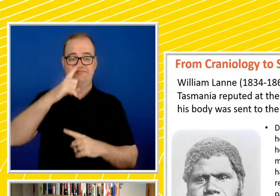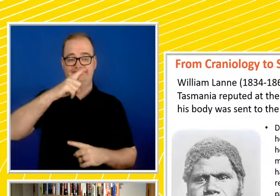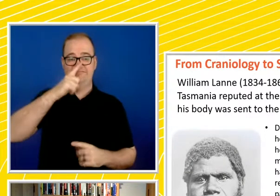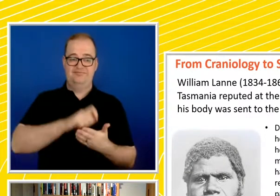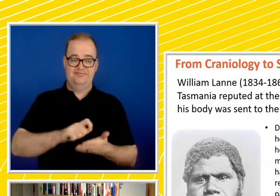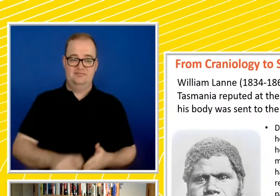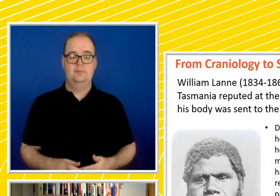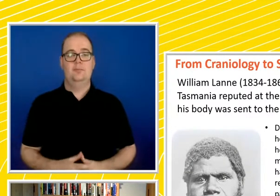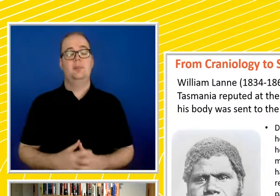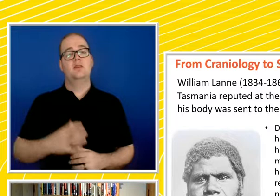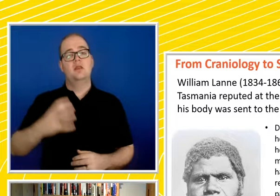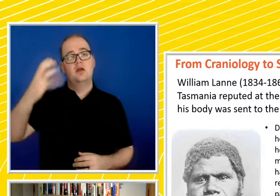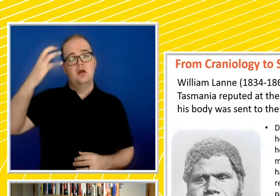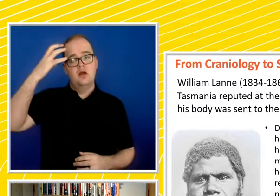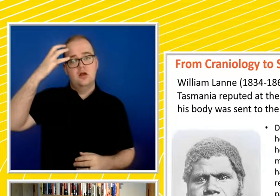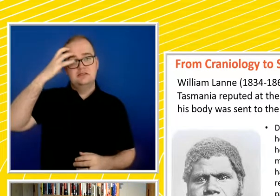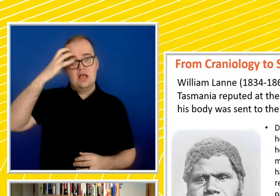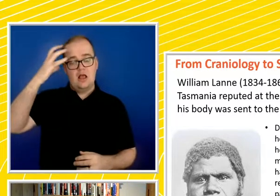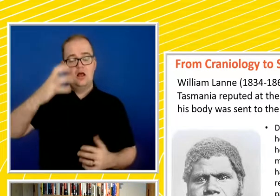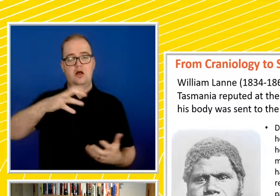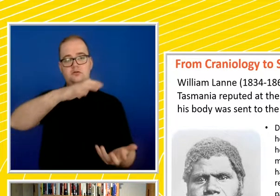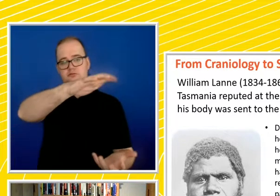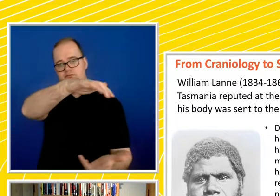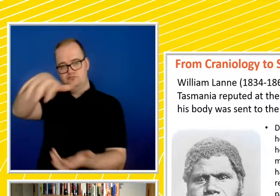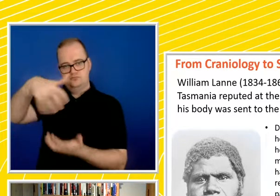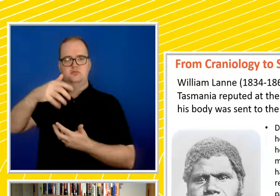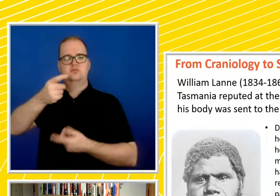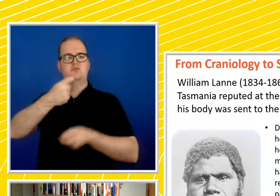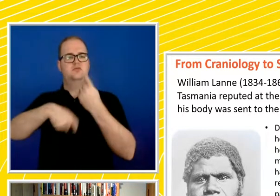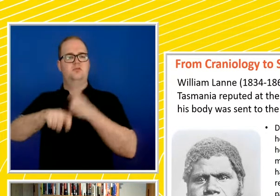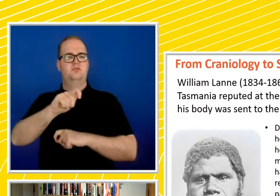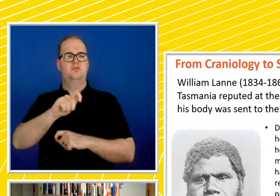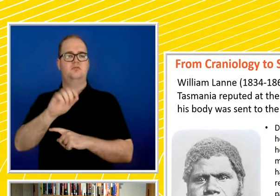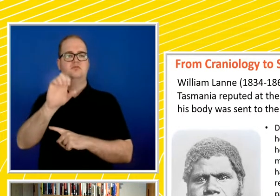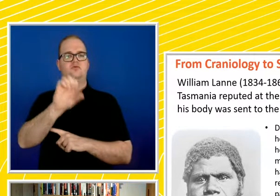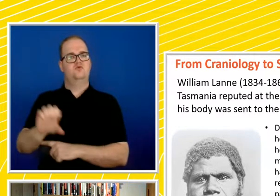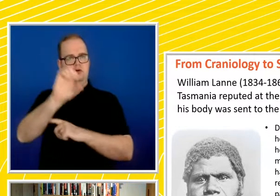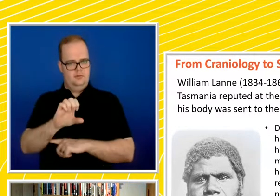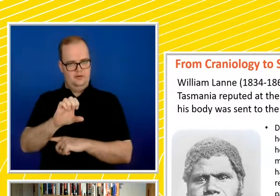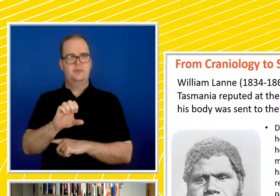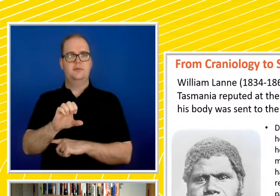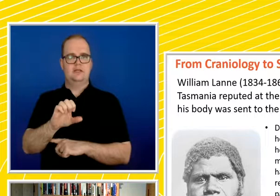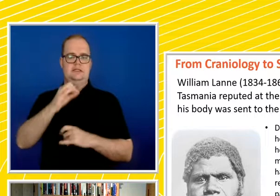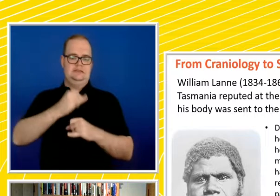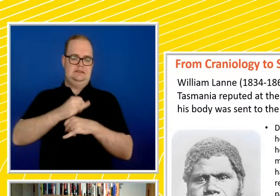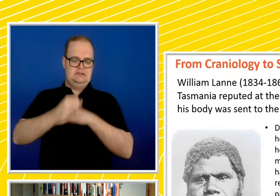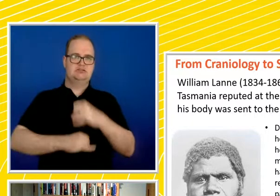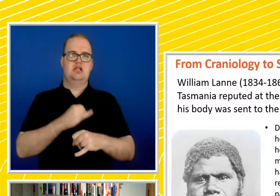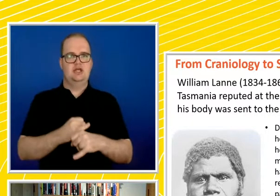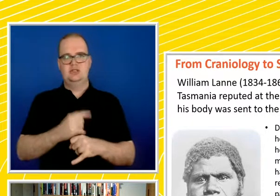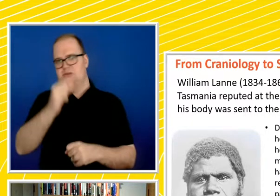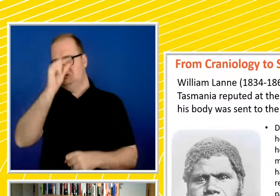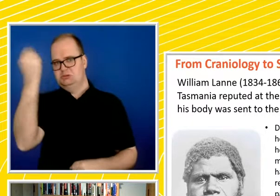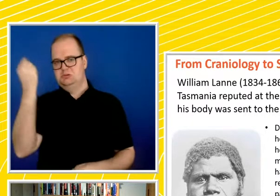becomes a very much European, global enterprise, for want of another word. In Australia,